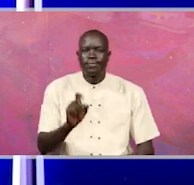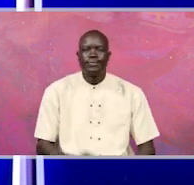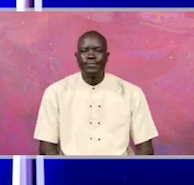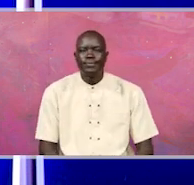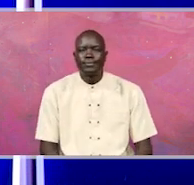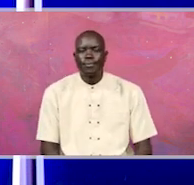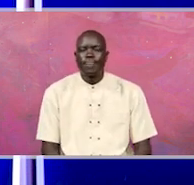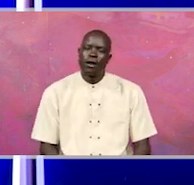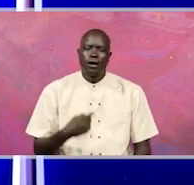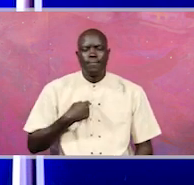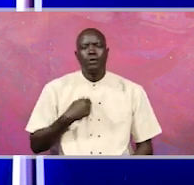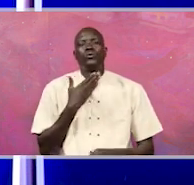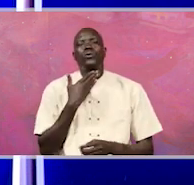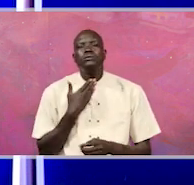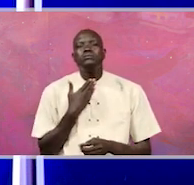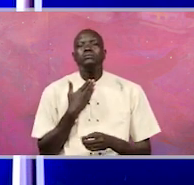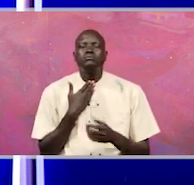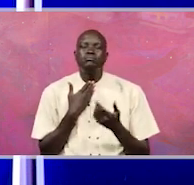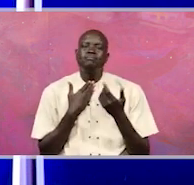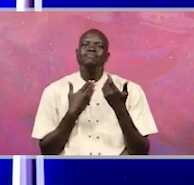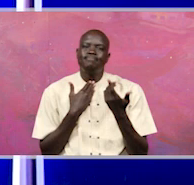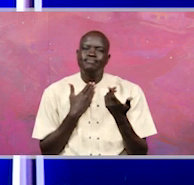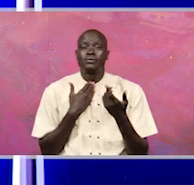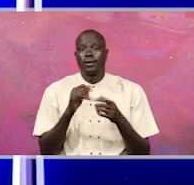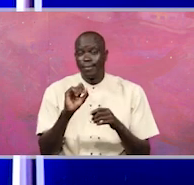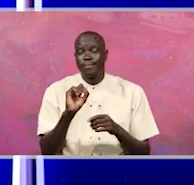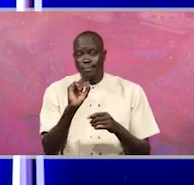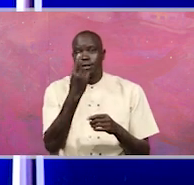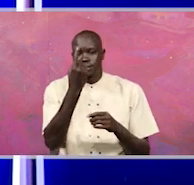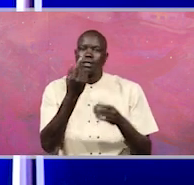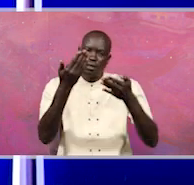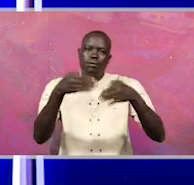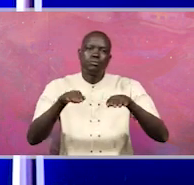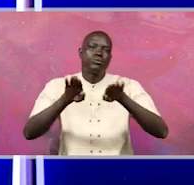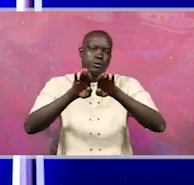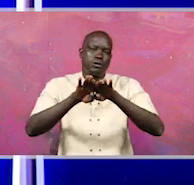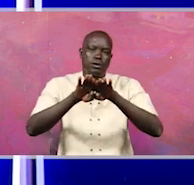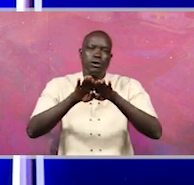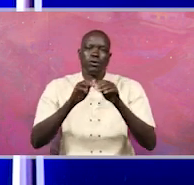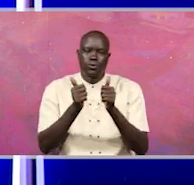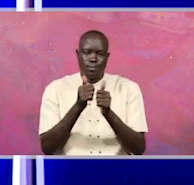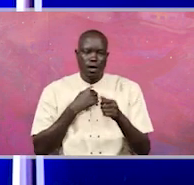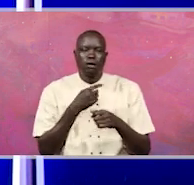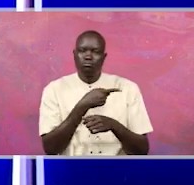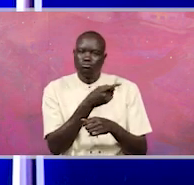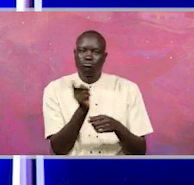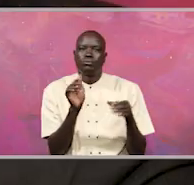I want to completely and also agree with my panelists